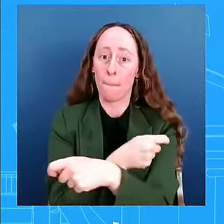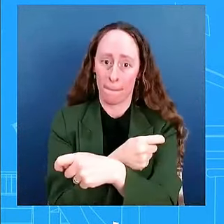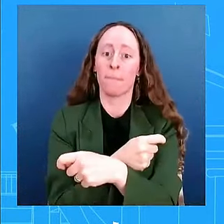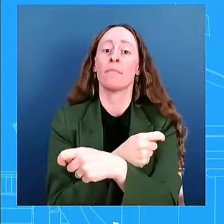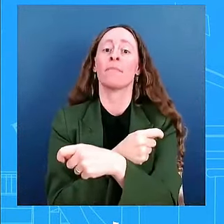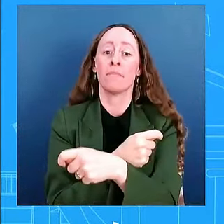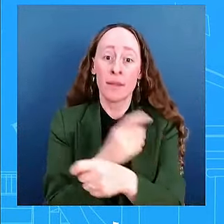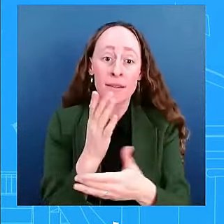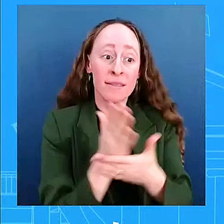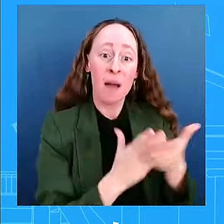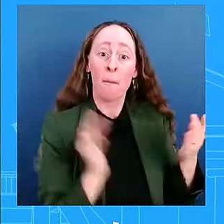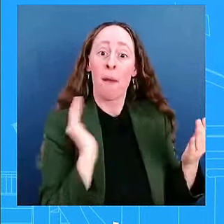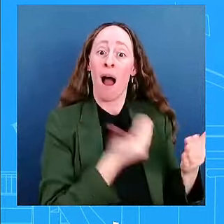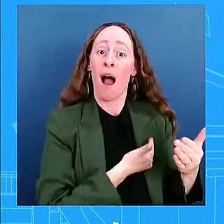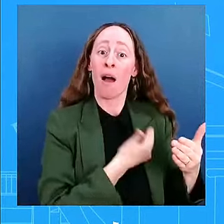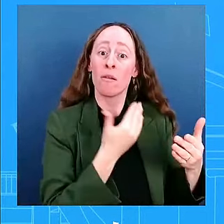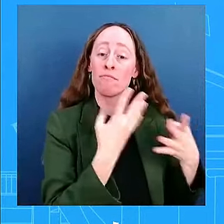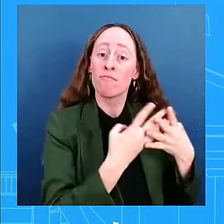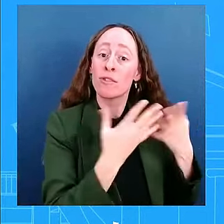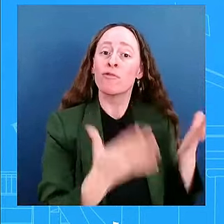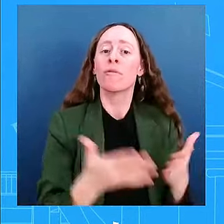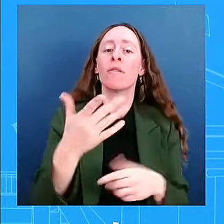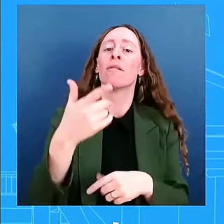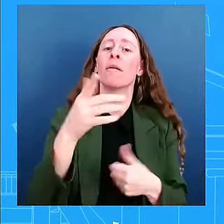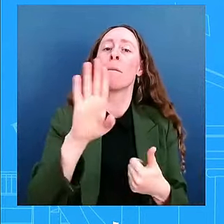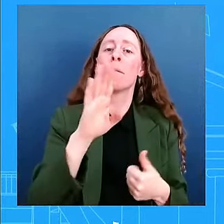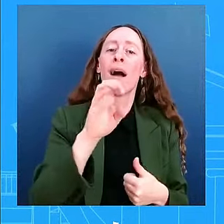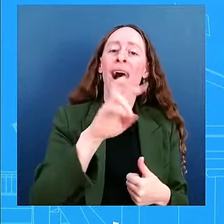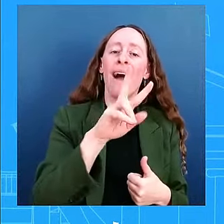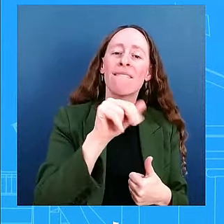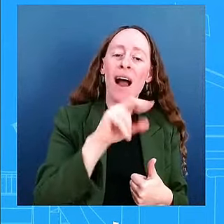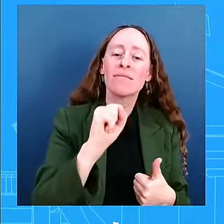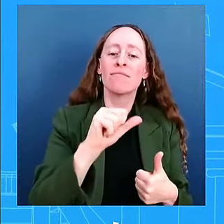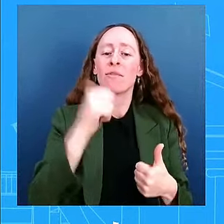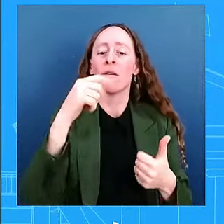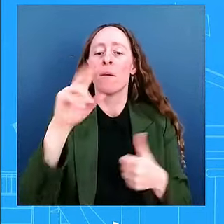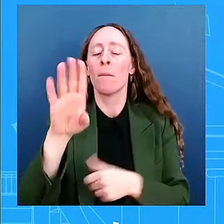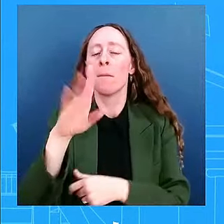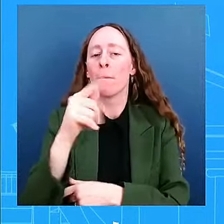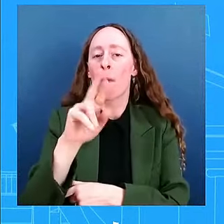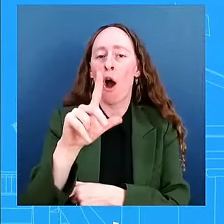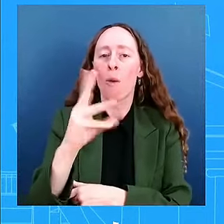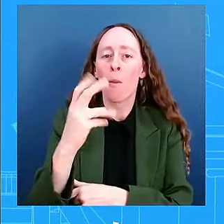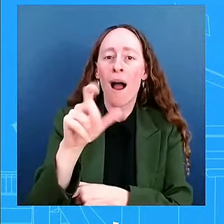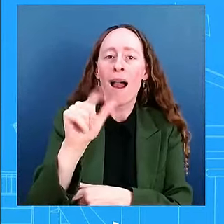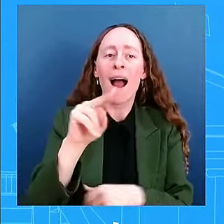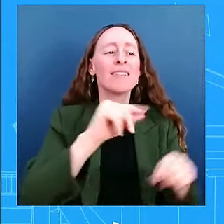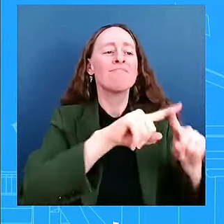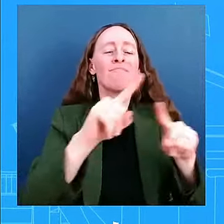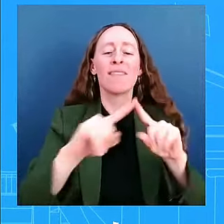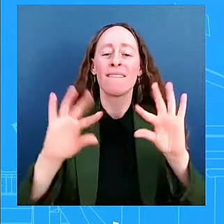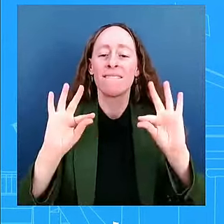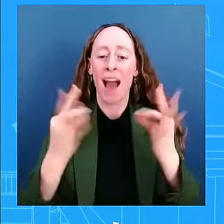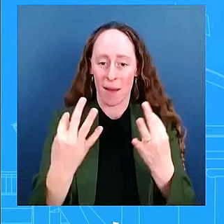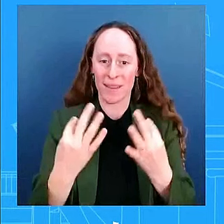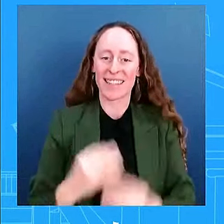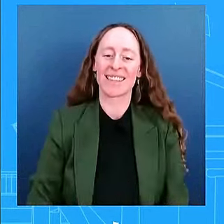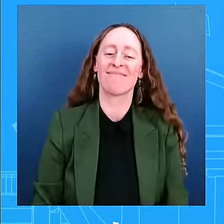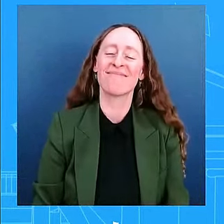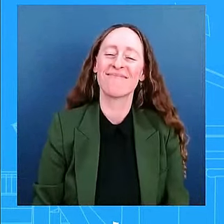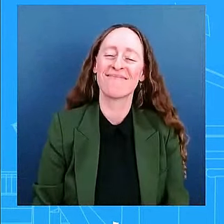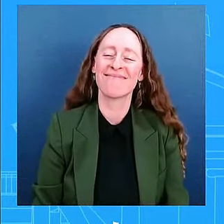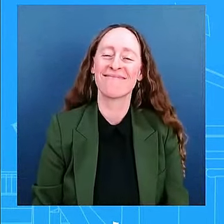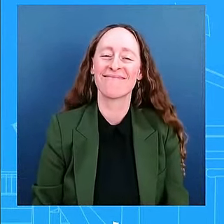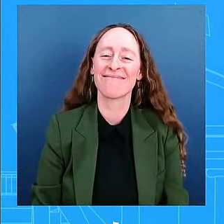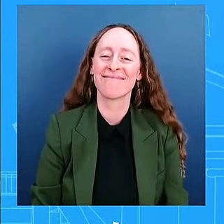and Germans, to their families. And we need to continue to work closely together to defend democratic values and around the